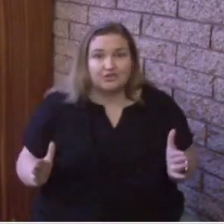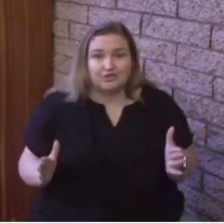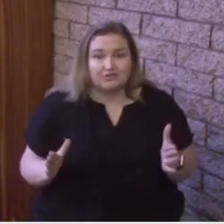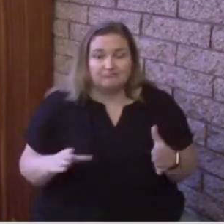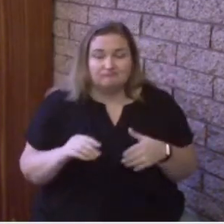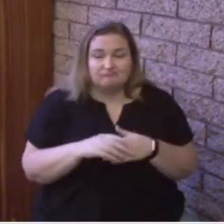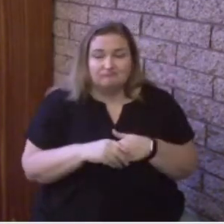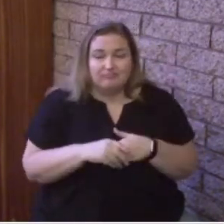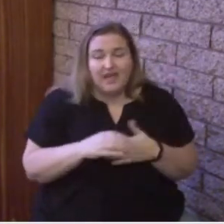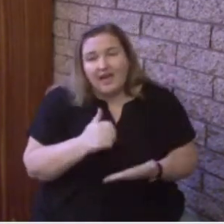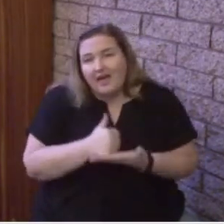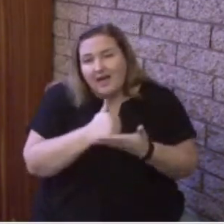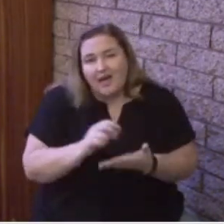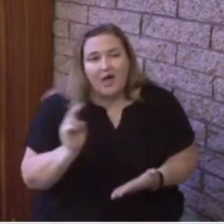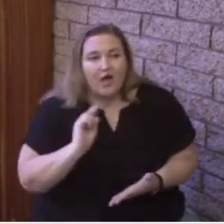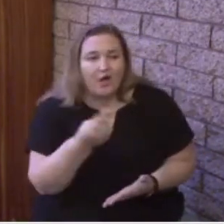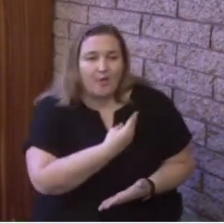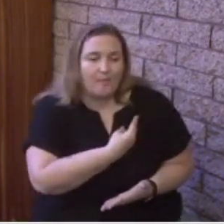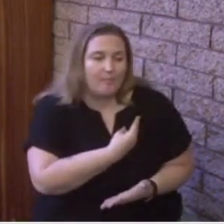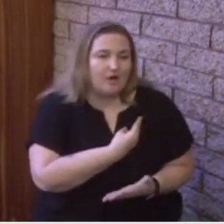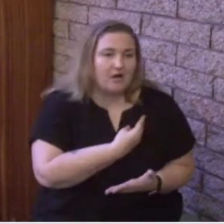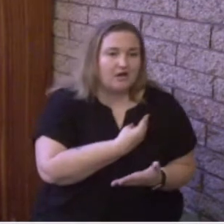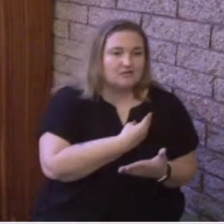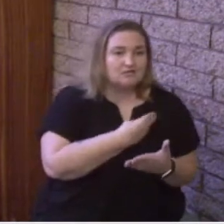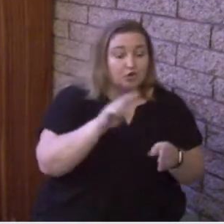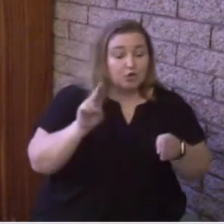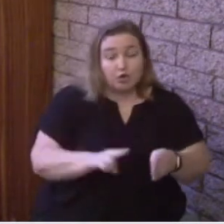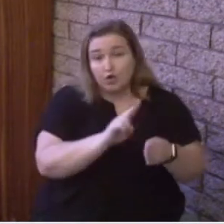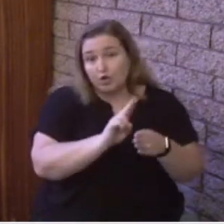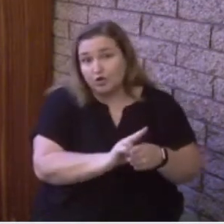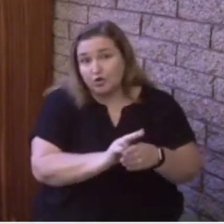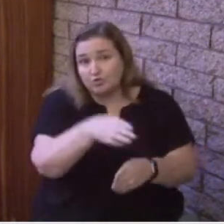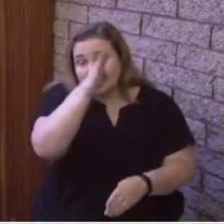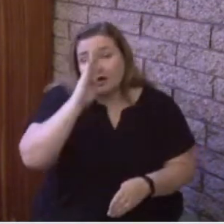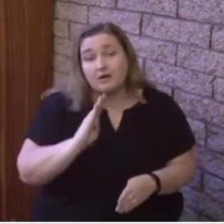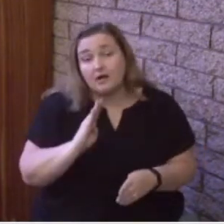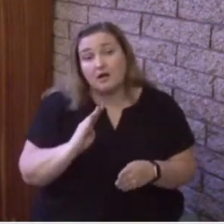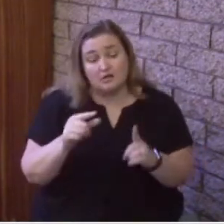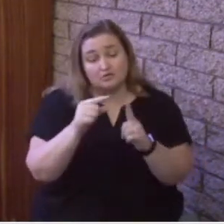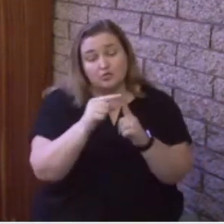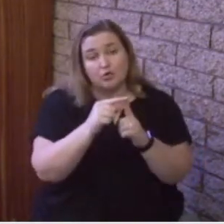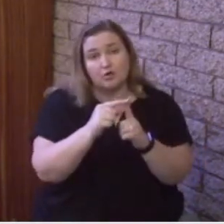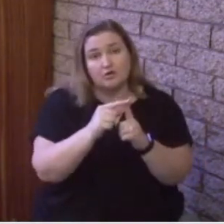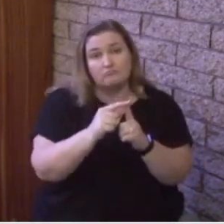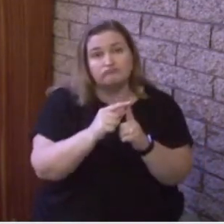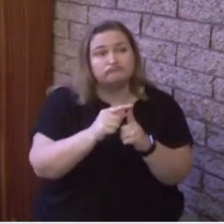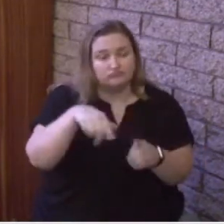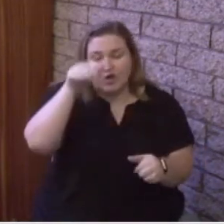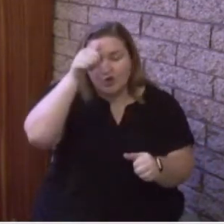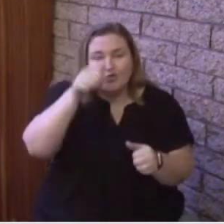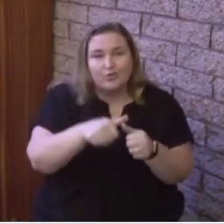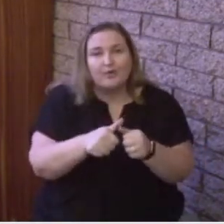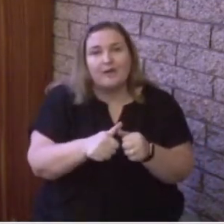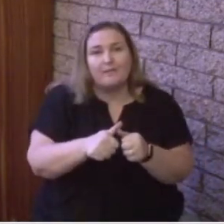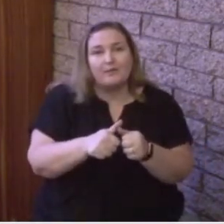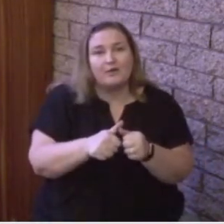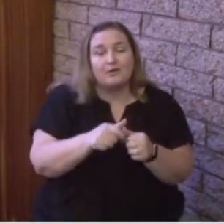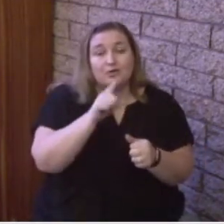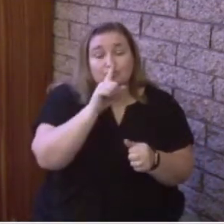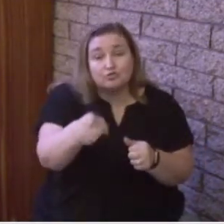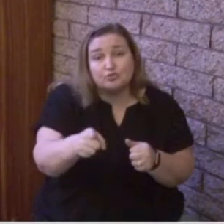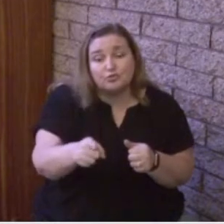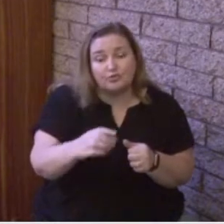God's Word and how to apply it to our life. And then that reminder of the truth of God's love and that